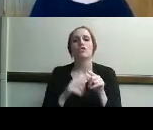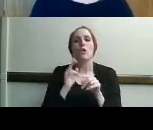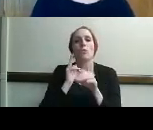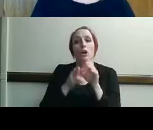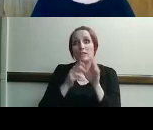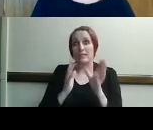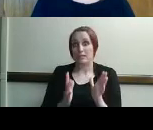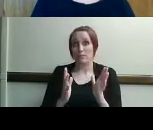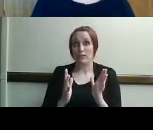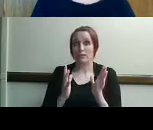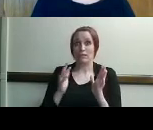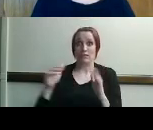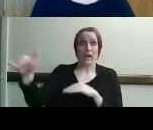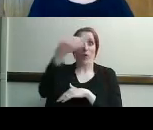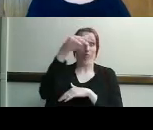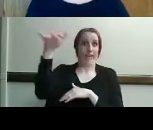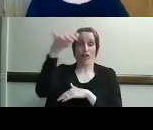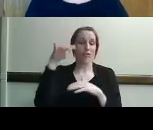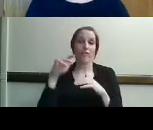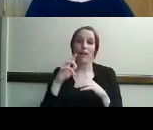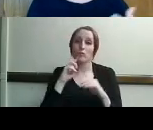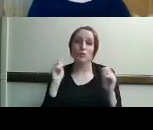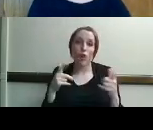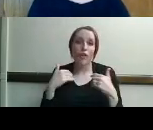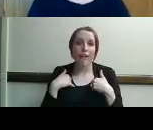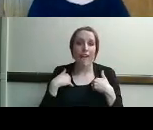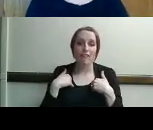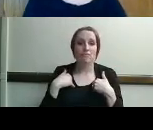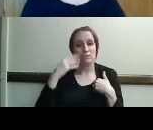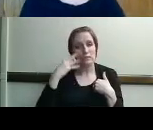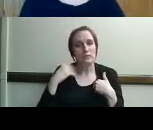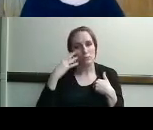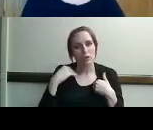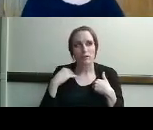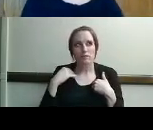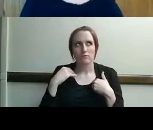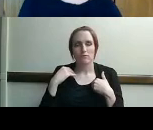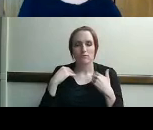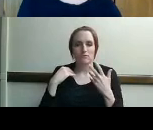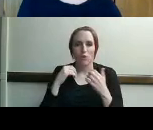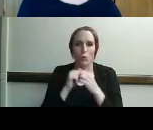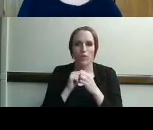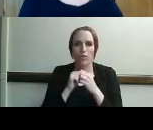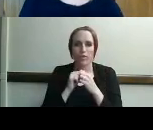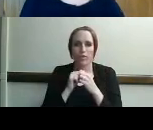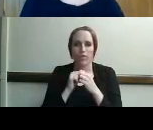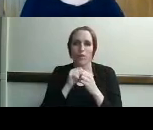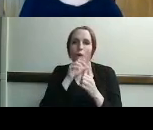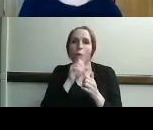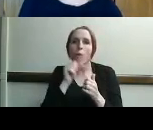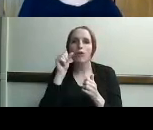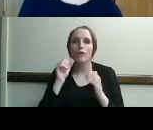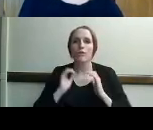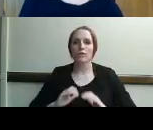i'm sure you have all um had experience or hope i assume some of you had experience with some of your older consumers